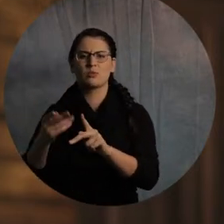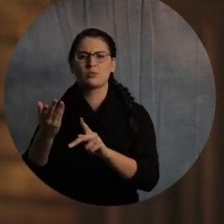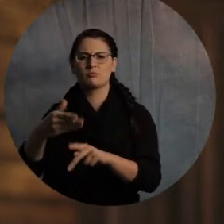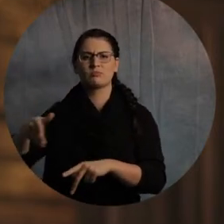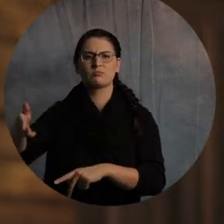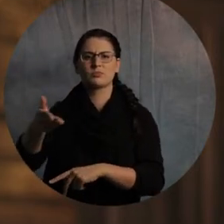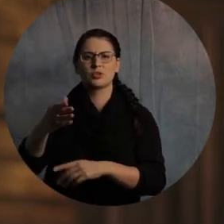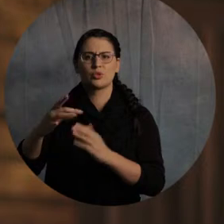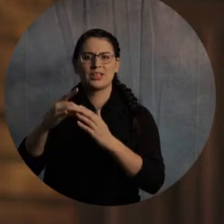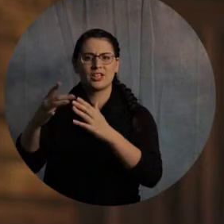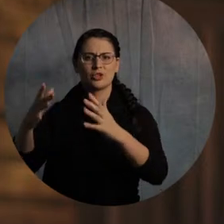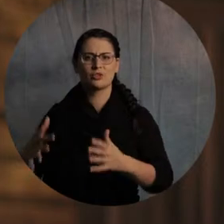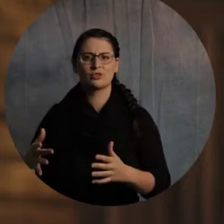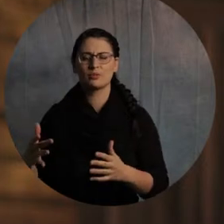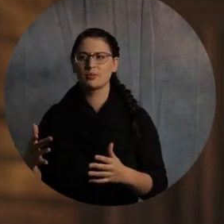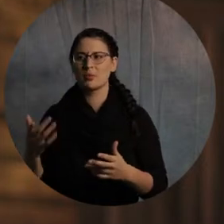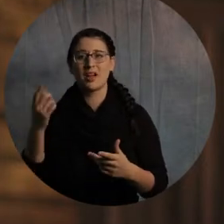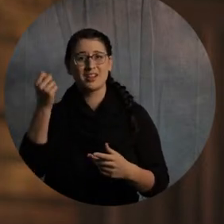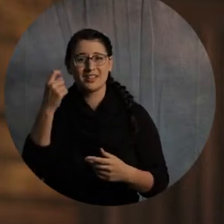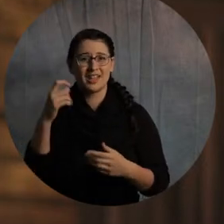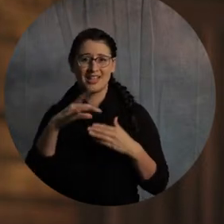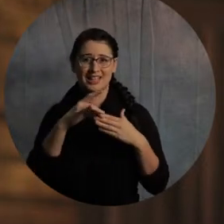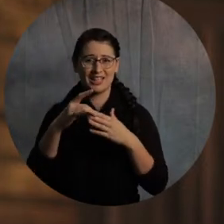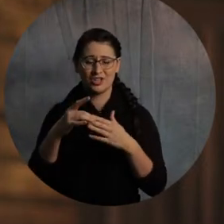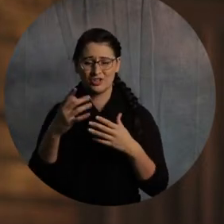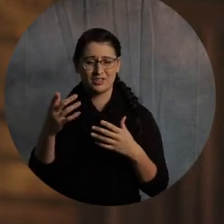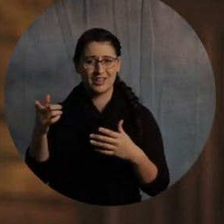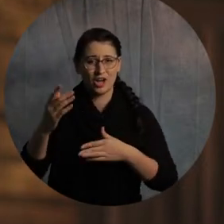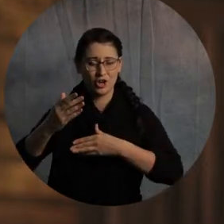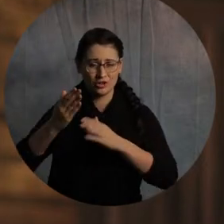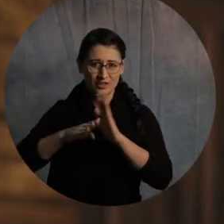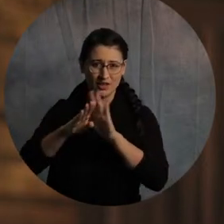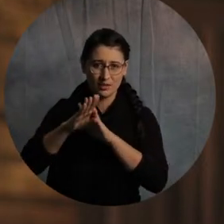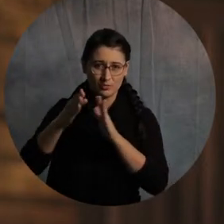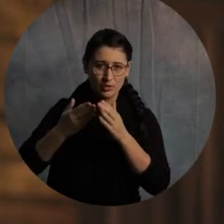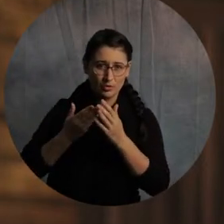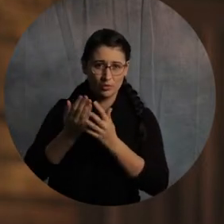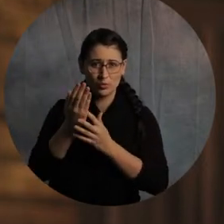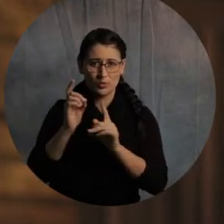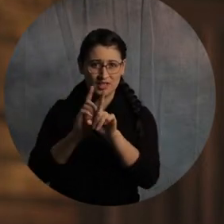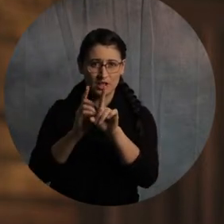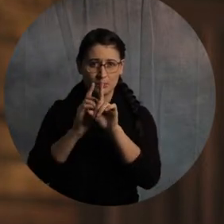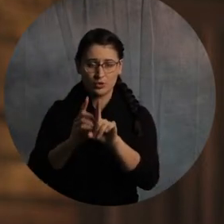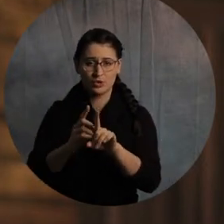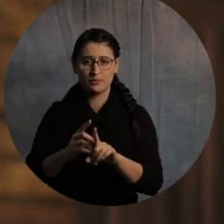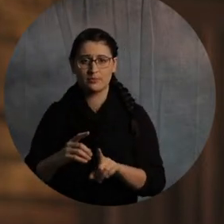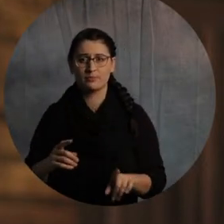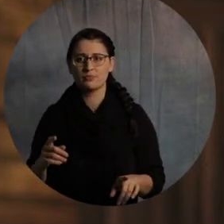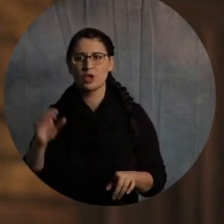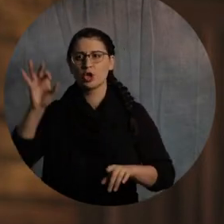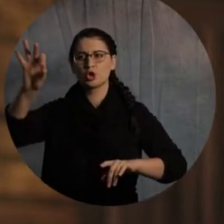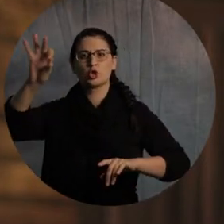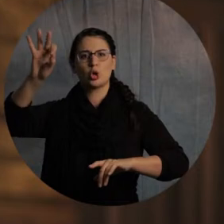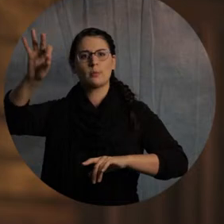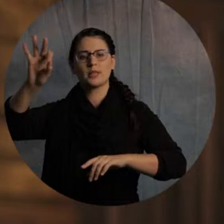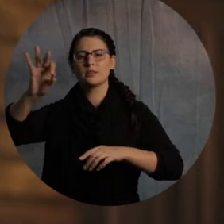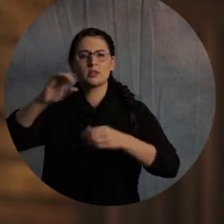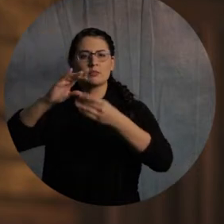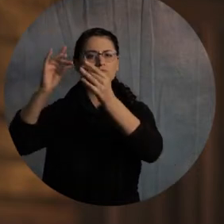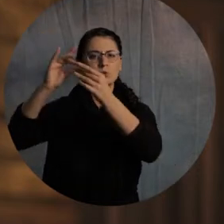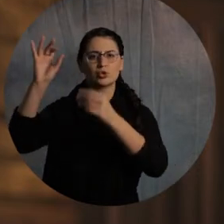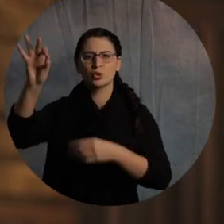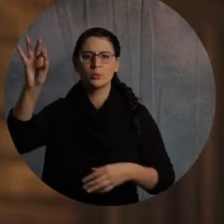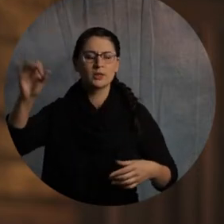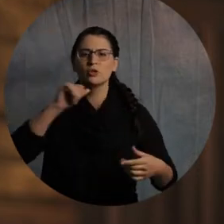Leaders are developed through discipleship. Jesus never attempted to develop leaders in his sermons. He developed leaders by taking 12